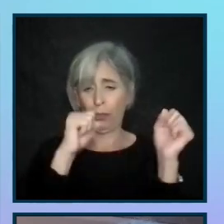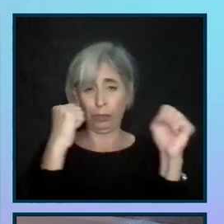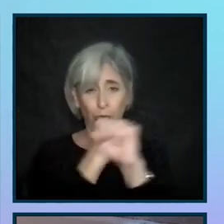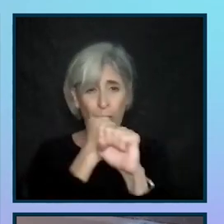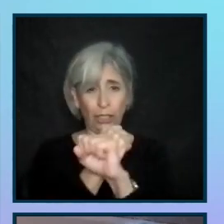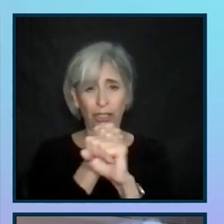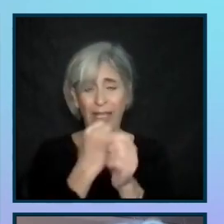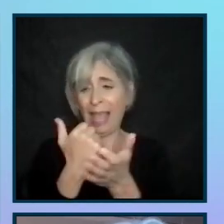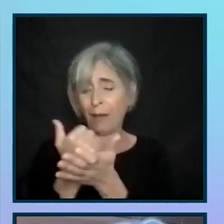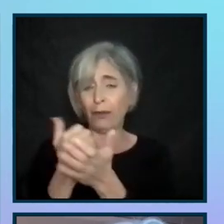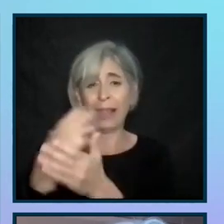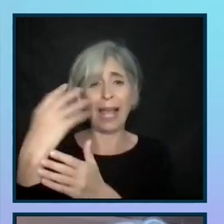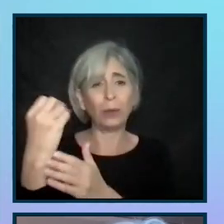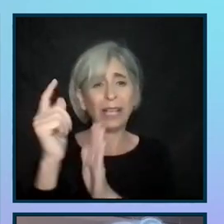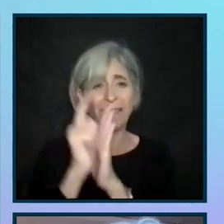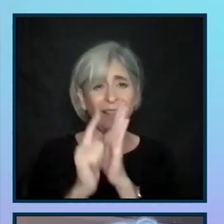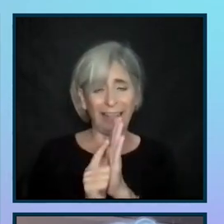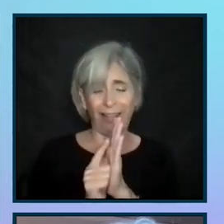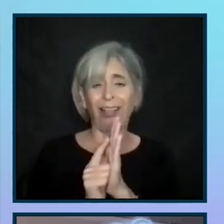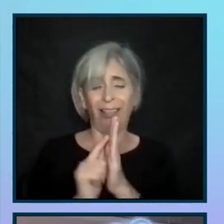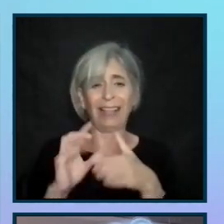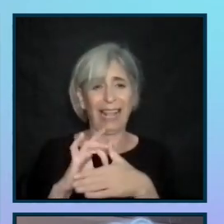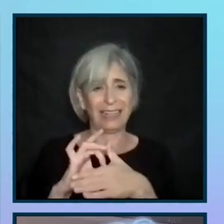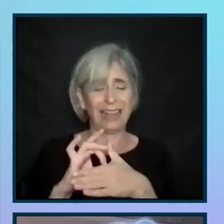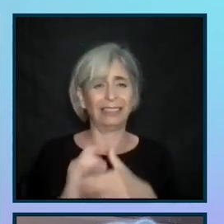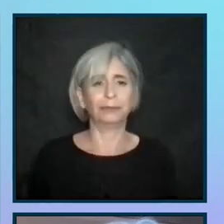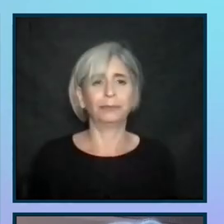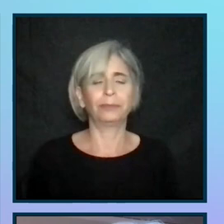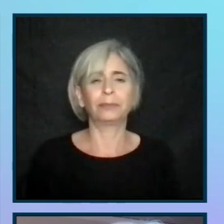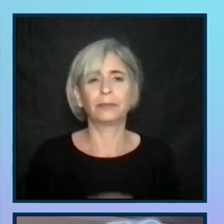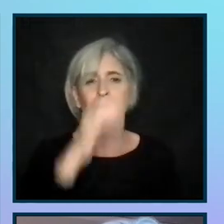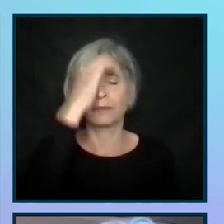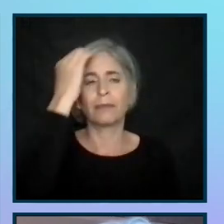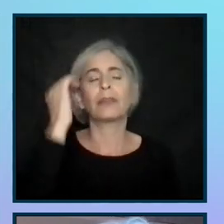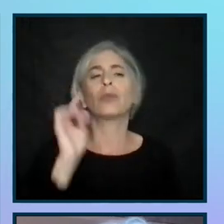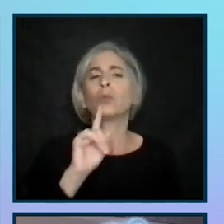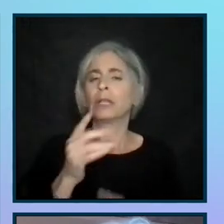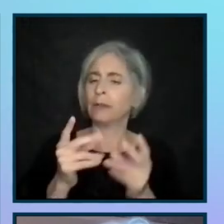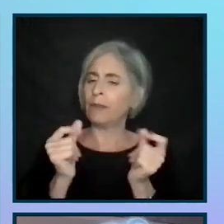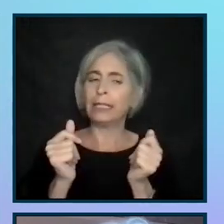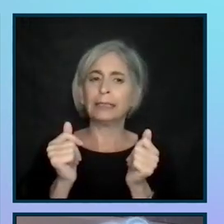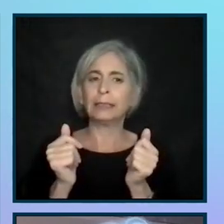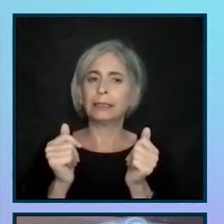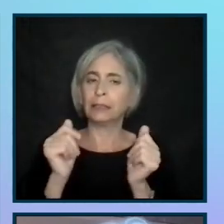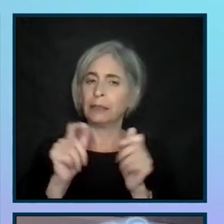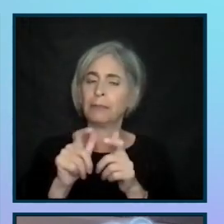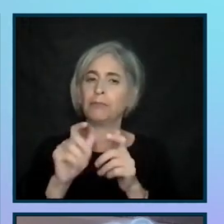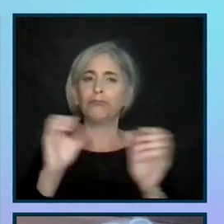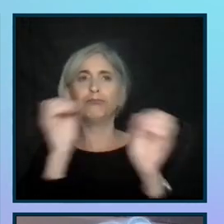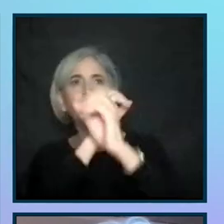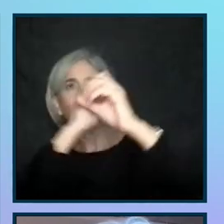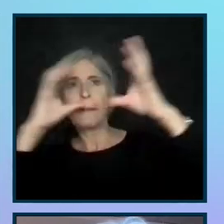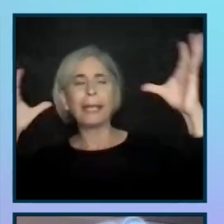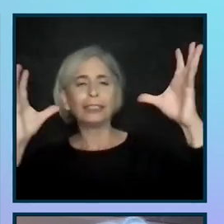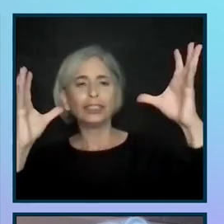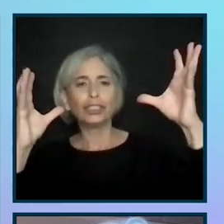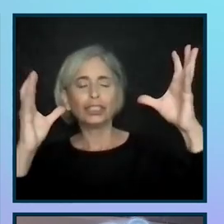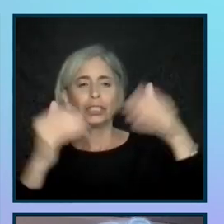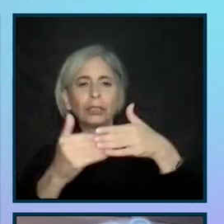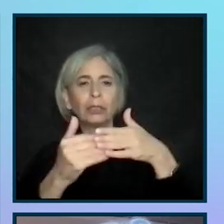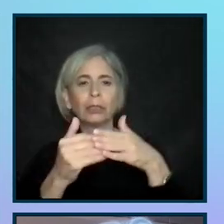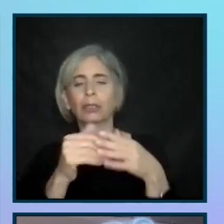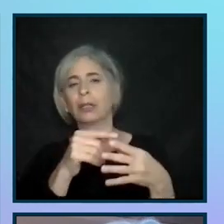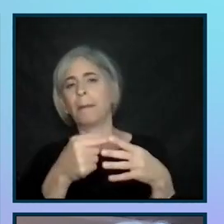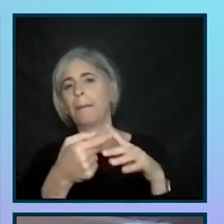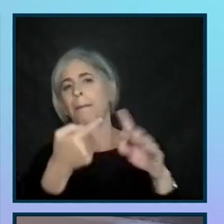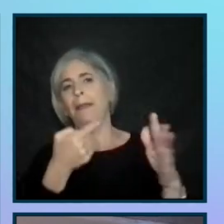outside of a legal context. So I want to just quickly go over the big picture elements before we dive into some of the